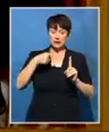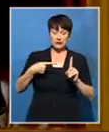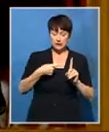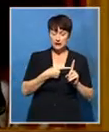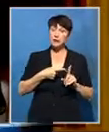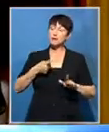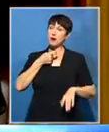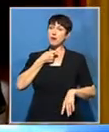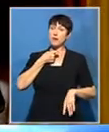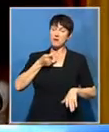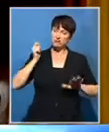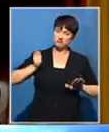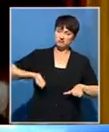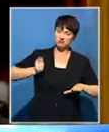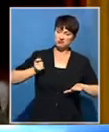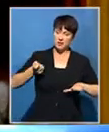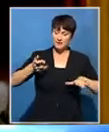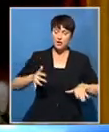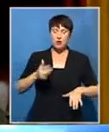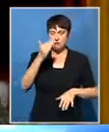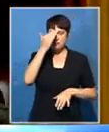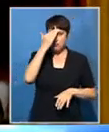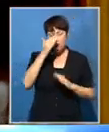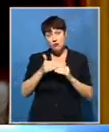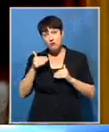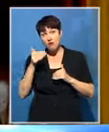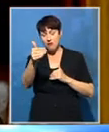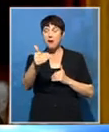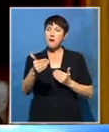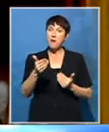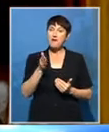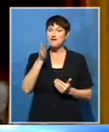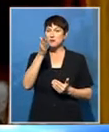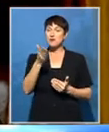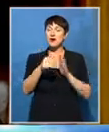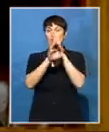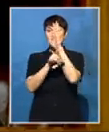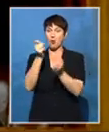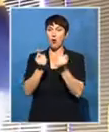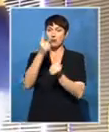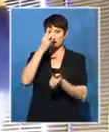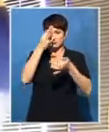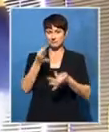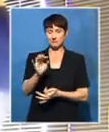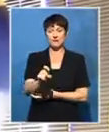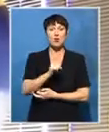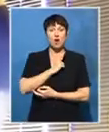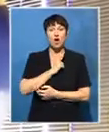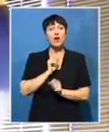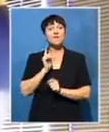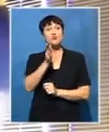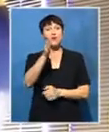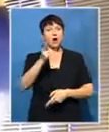am of the view that this decision of mine ought to be decided by the Constitutional Court. Opposing